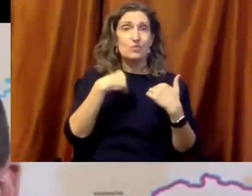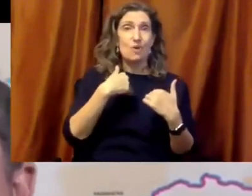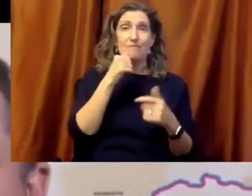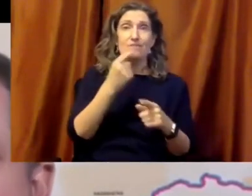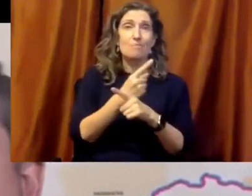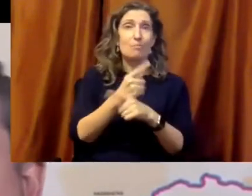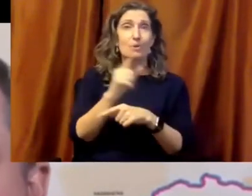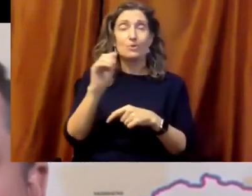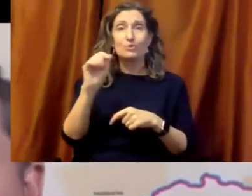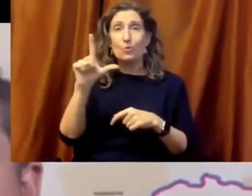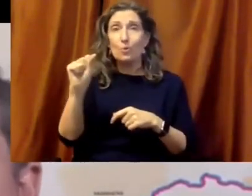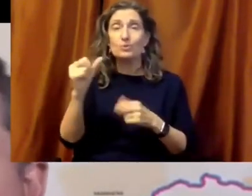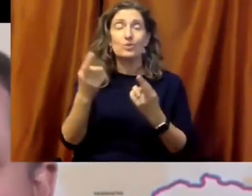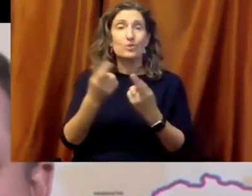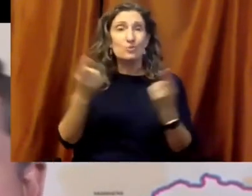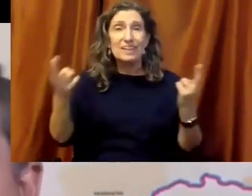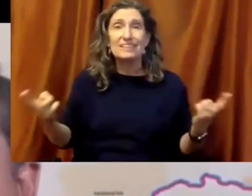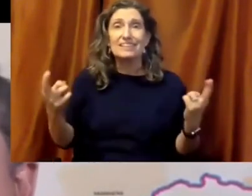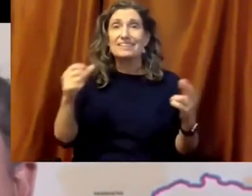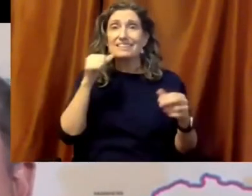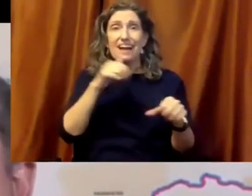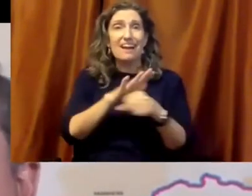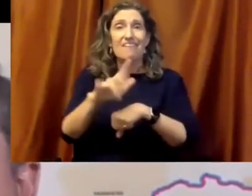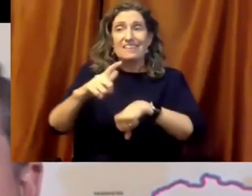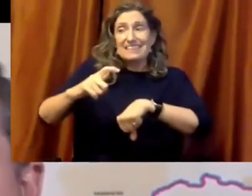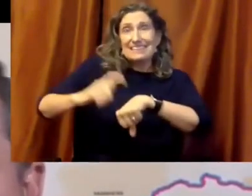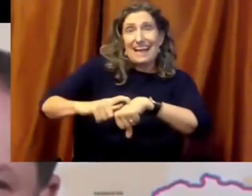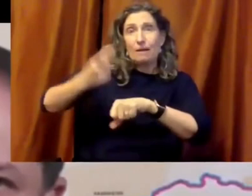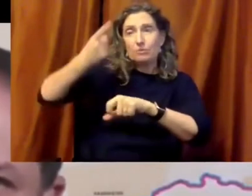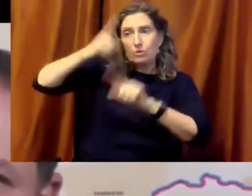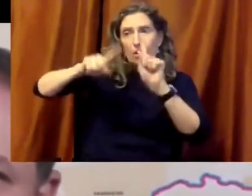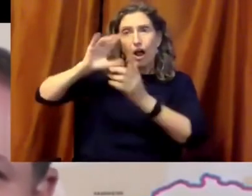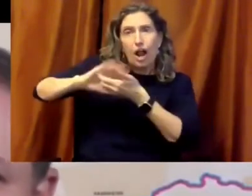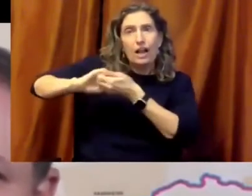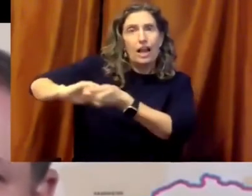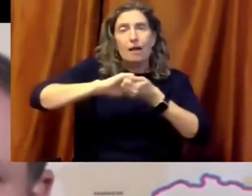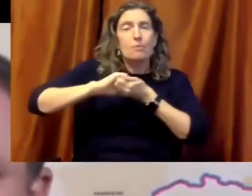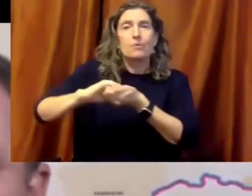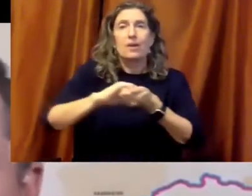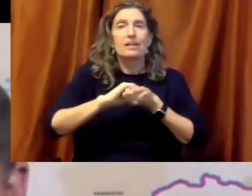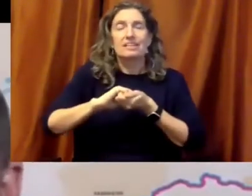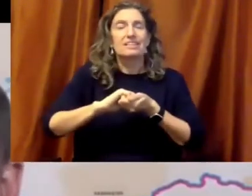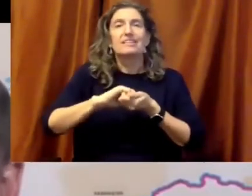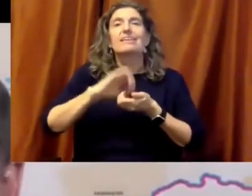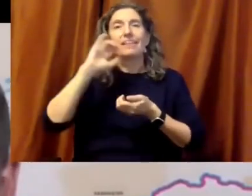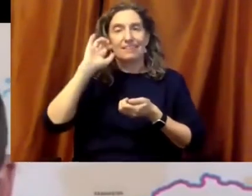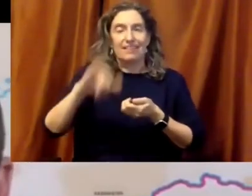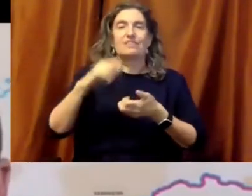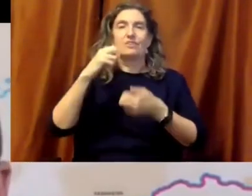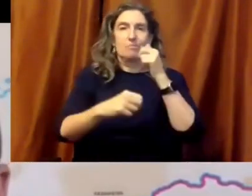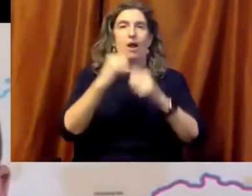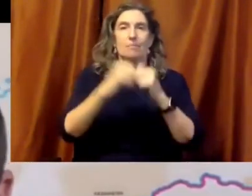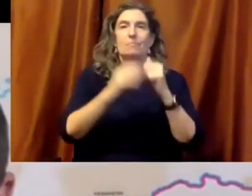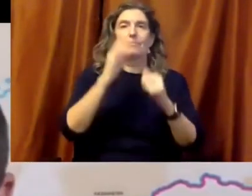is a symptom of an overall crisis that now seems certain to outlive the pandemic. The world's